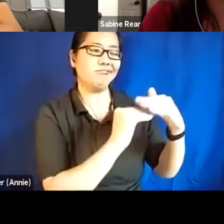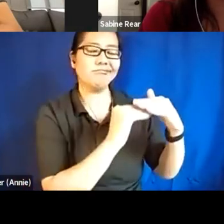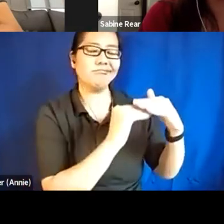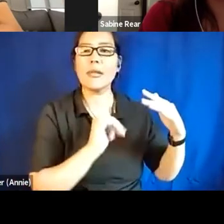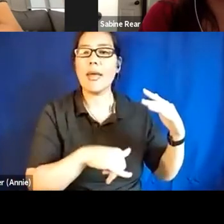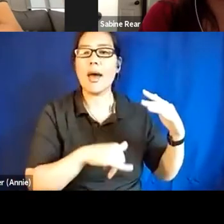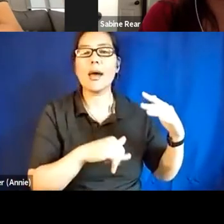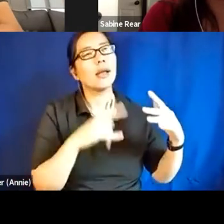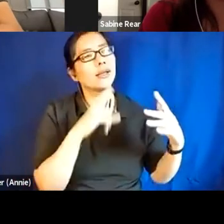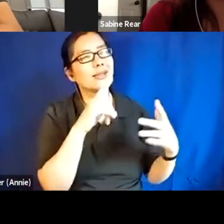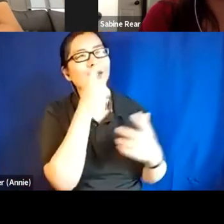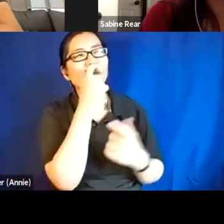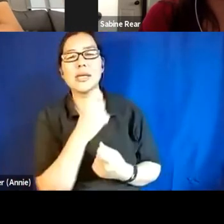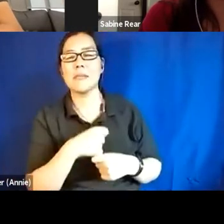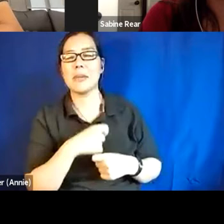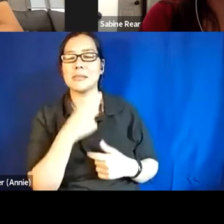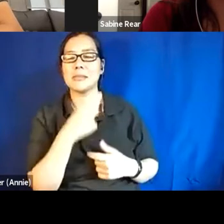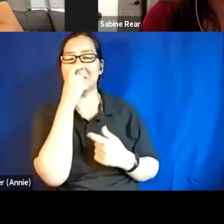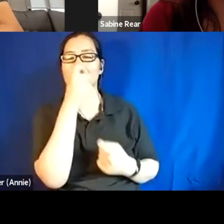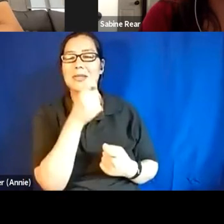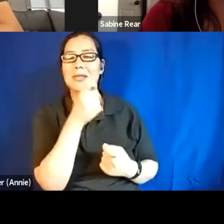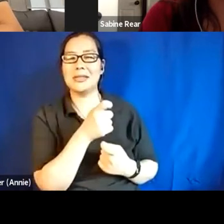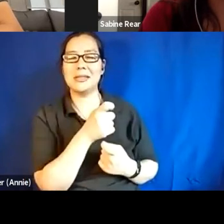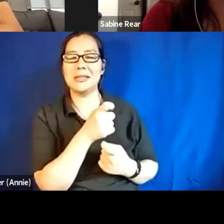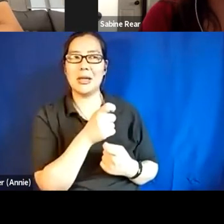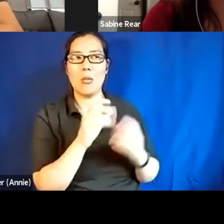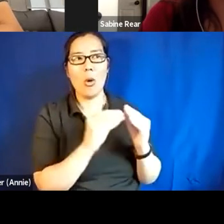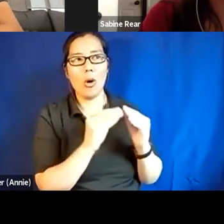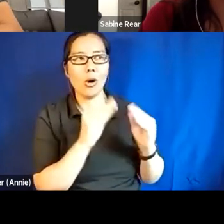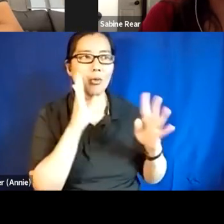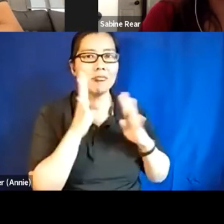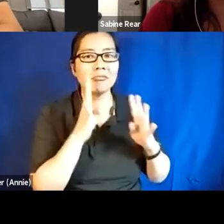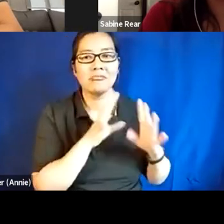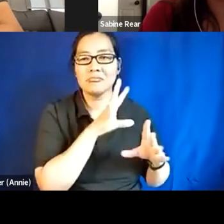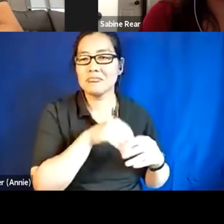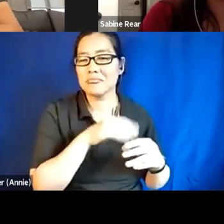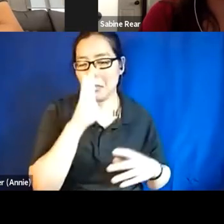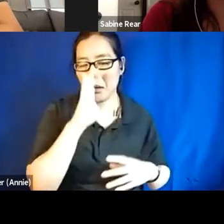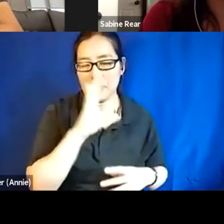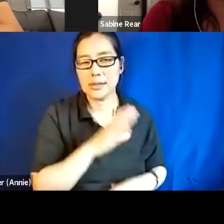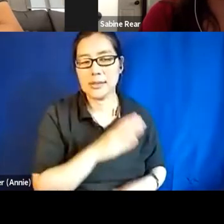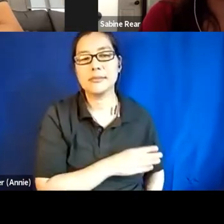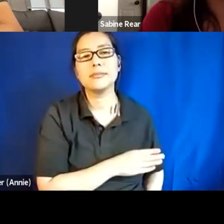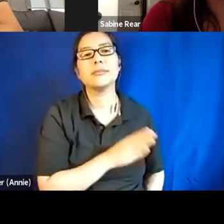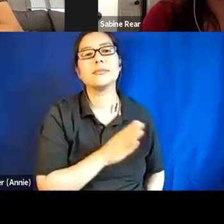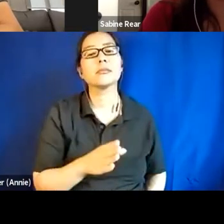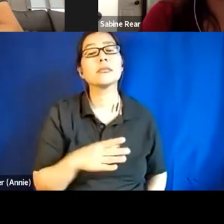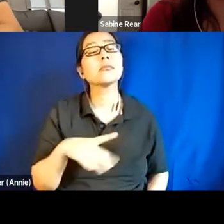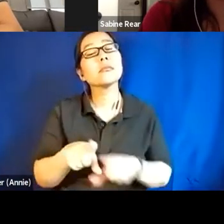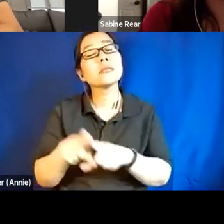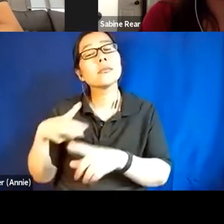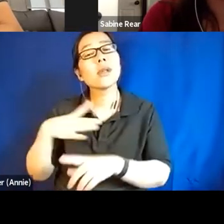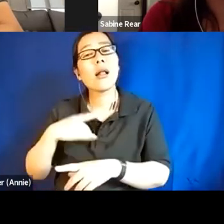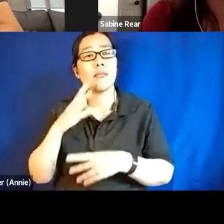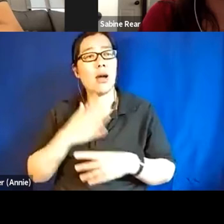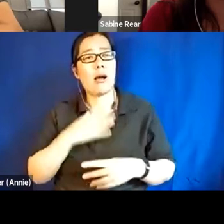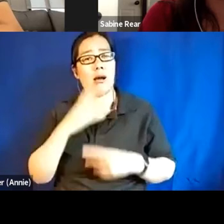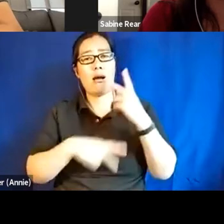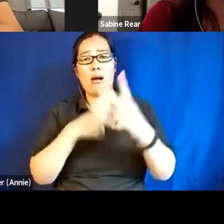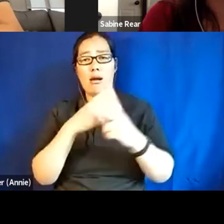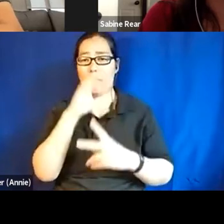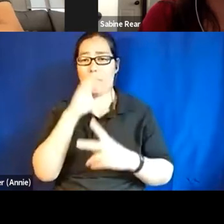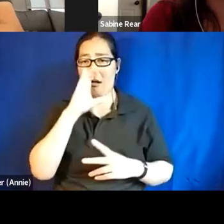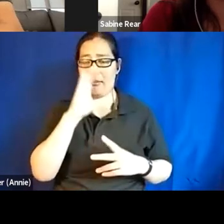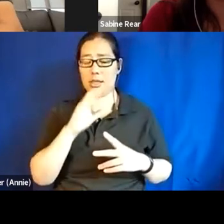makes making comics, uh, fun for me. Um, I also really like that, um, the kind of comics that I make, you know, I, I make the